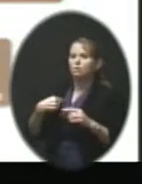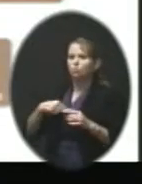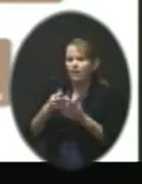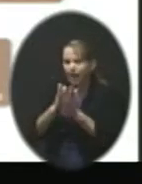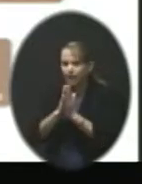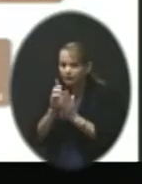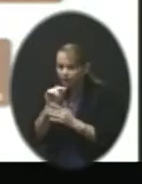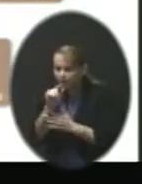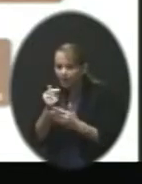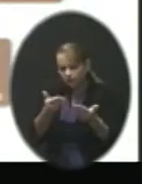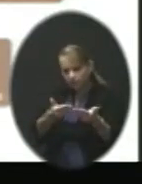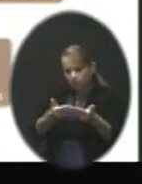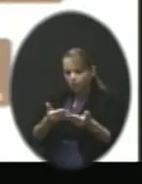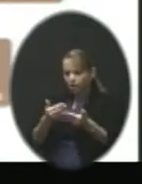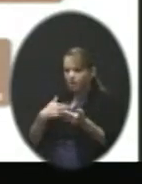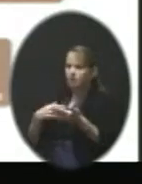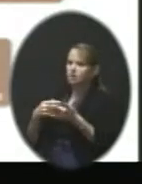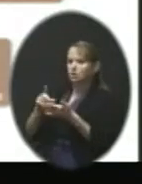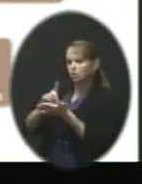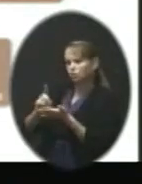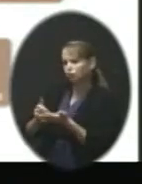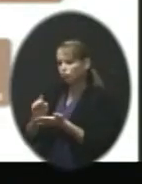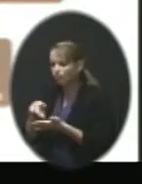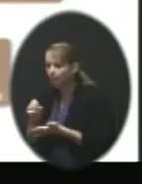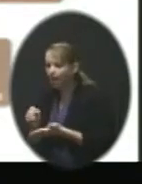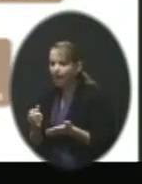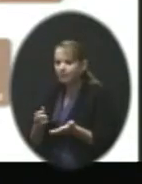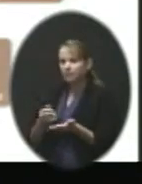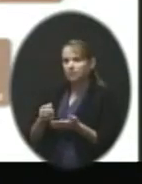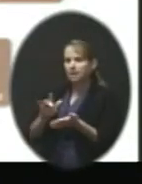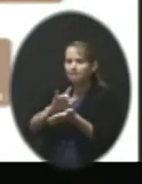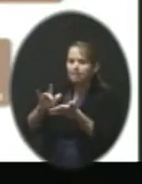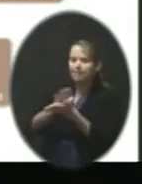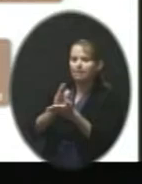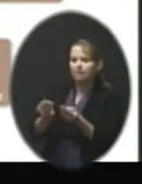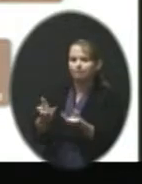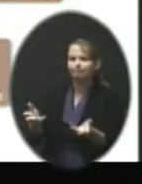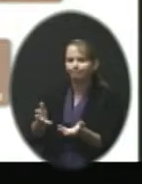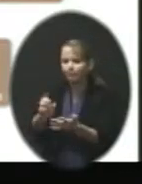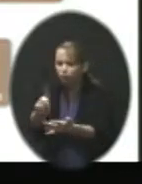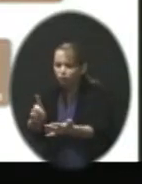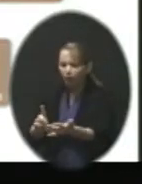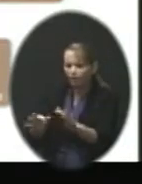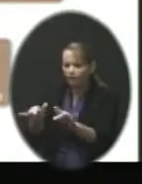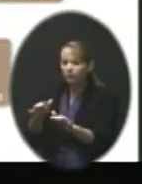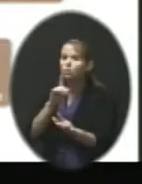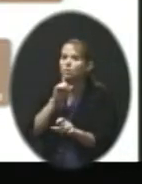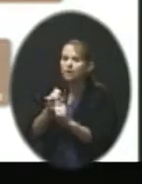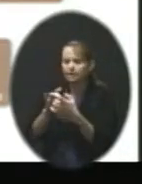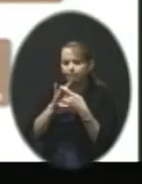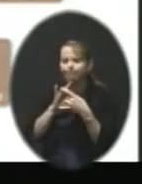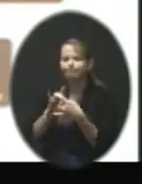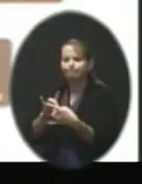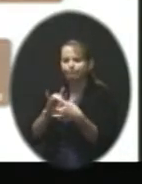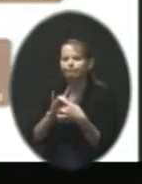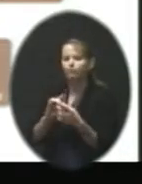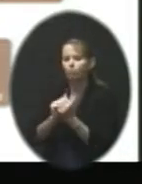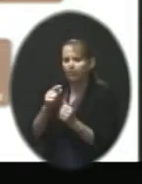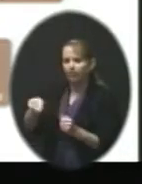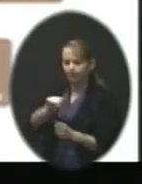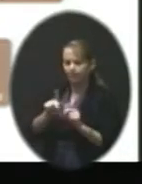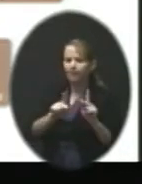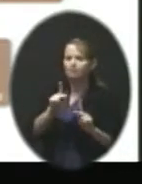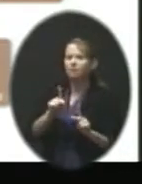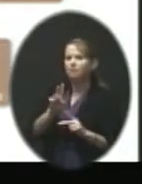drew maps. They had blank pieces of paper. We really engaged them. There's about 42 folks from